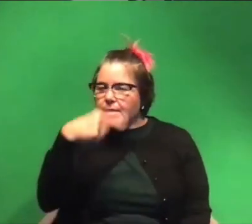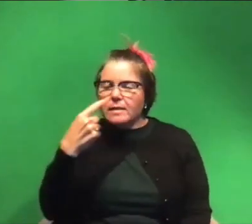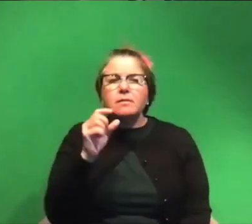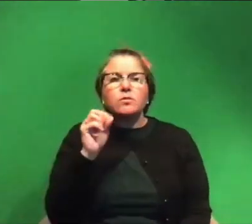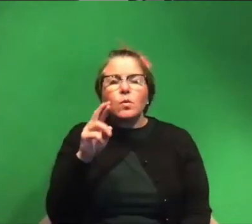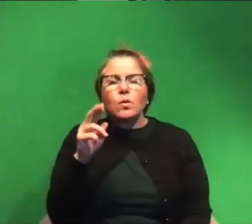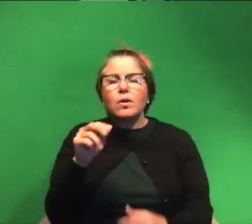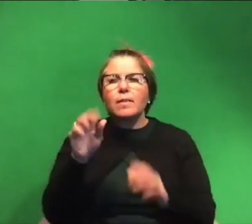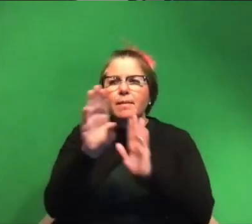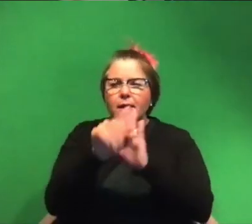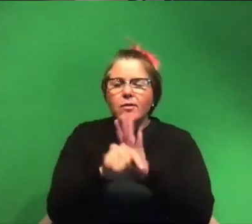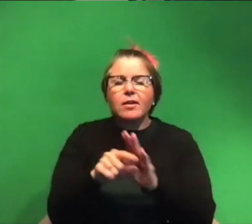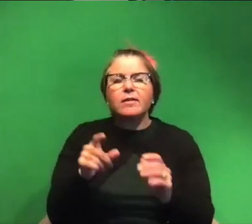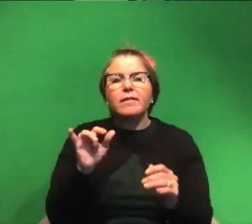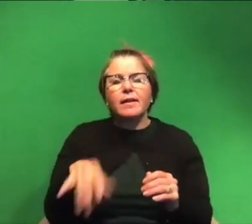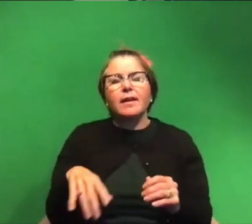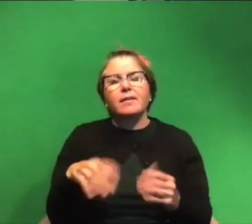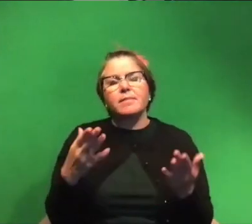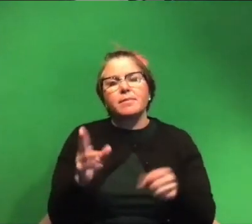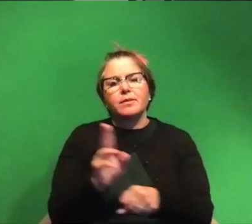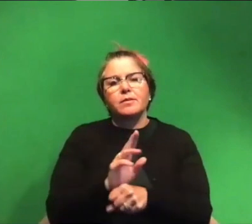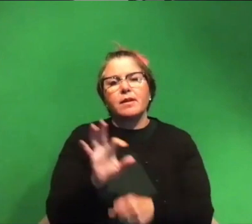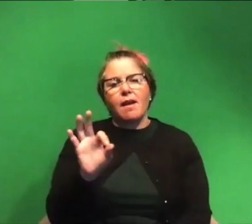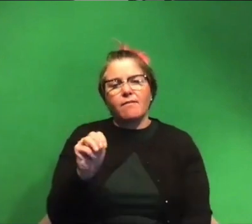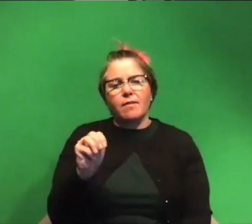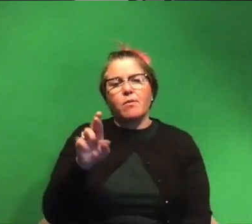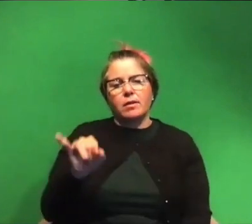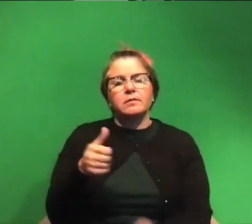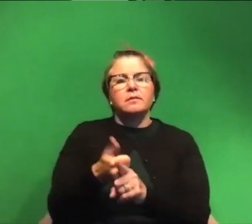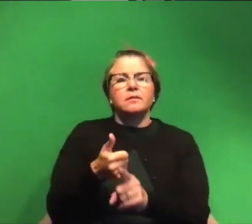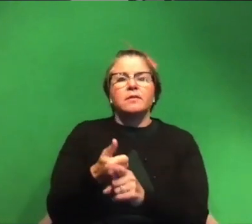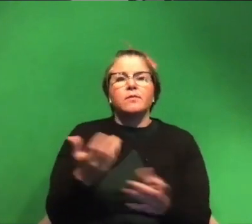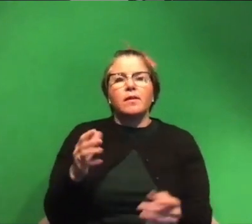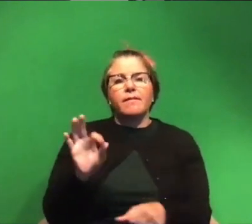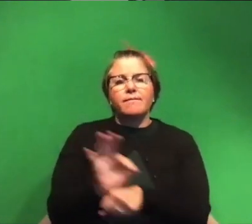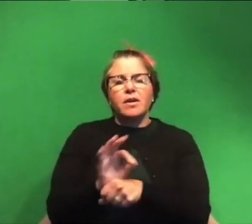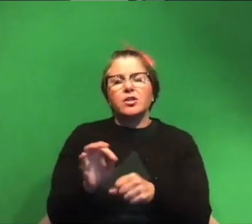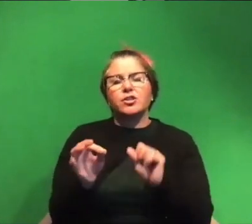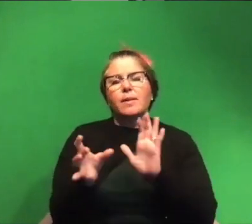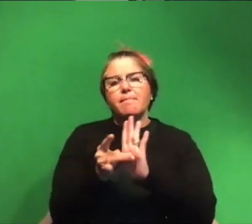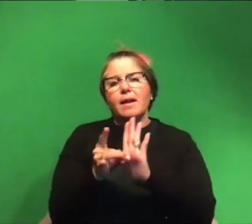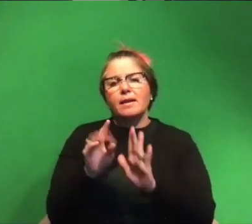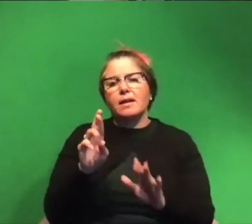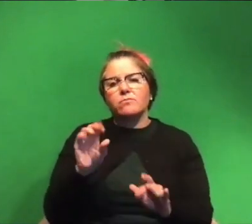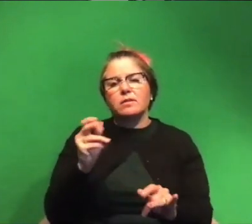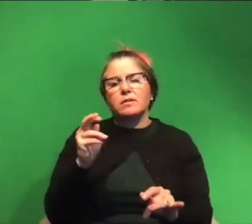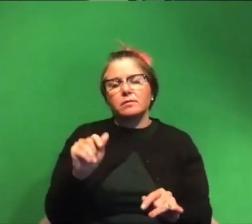scene that might be a time where you'd want to use fmri and fmri is functional magnetic resonance imaging you get stuck in a scanner